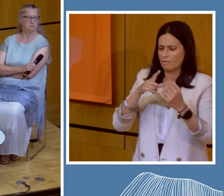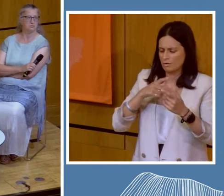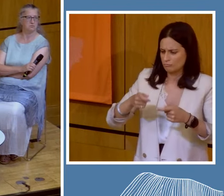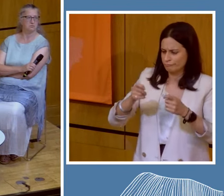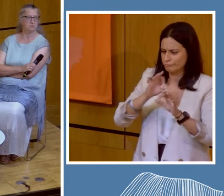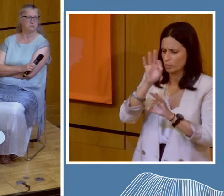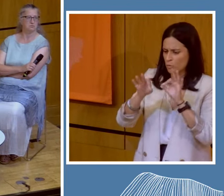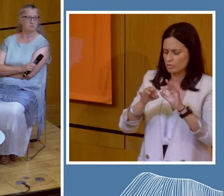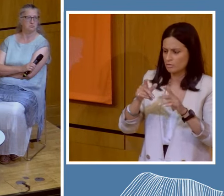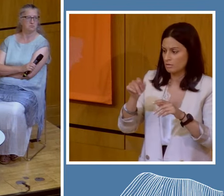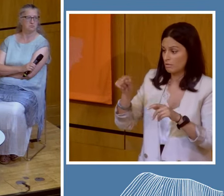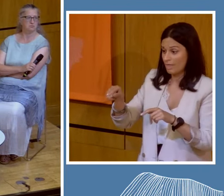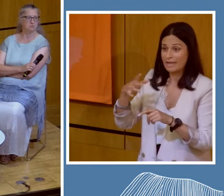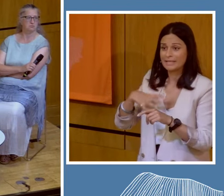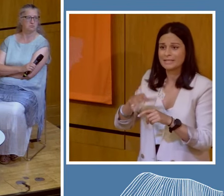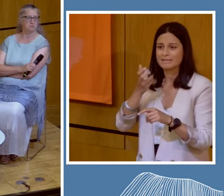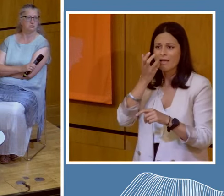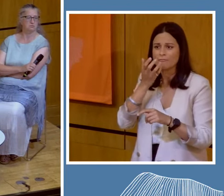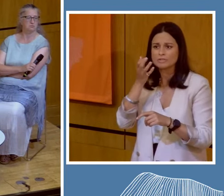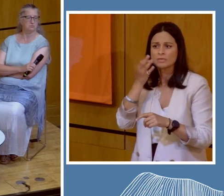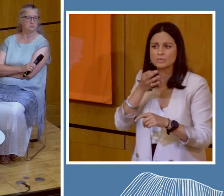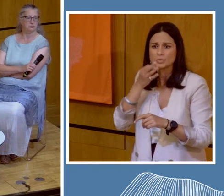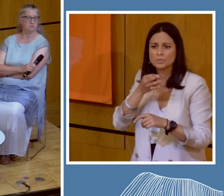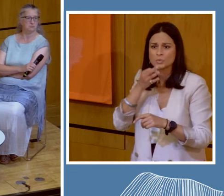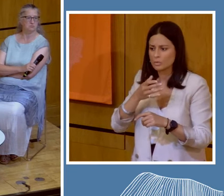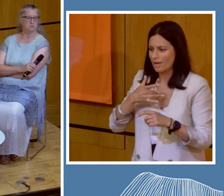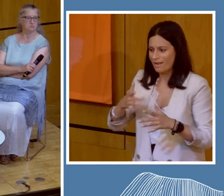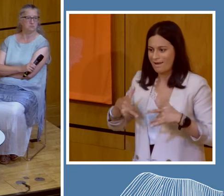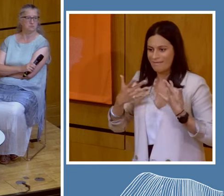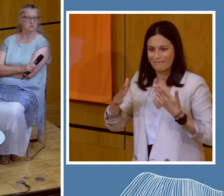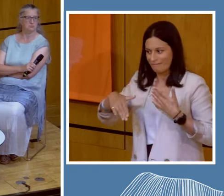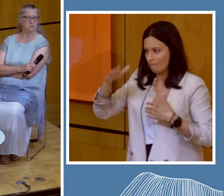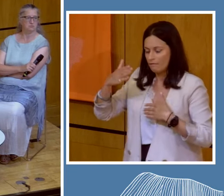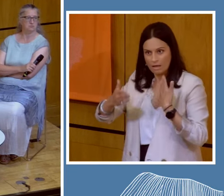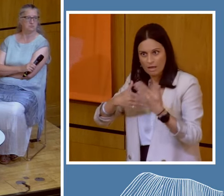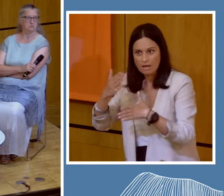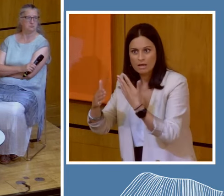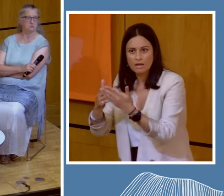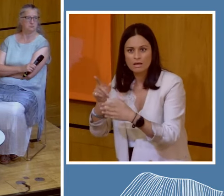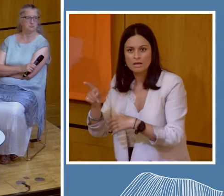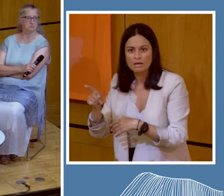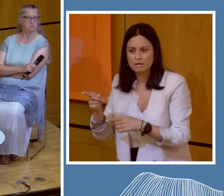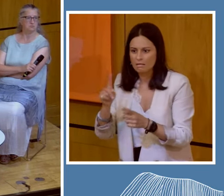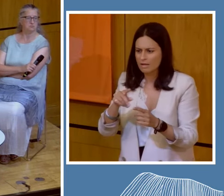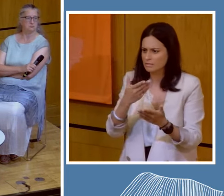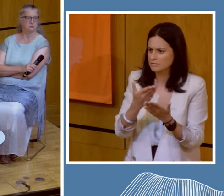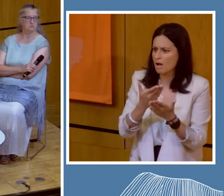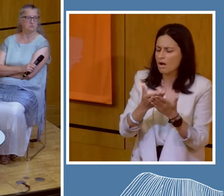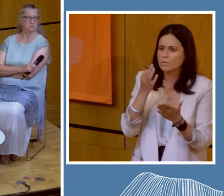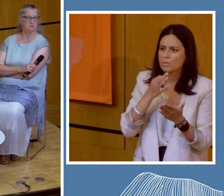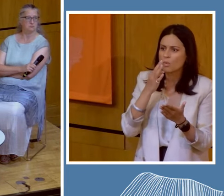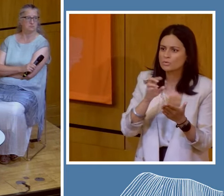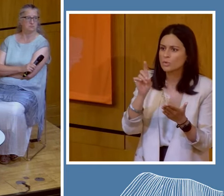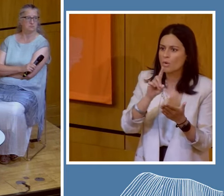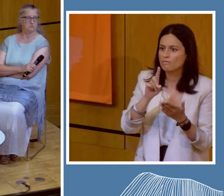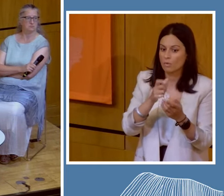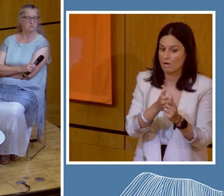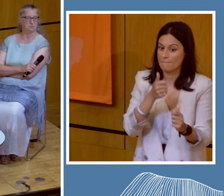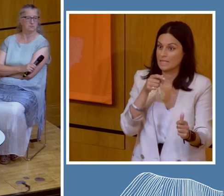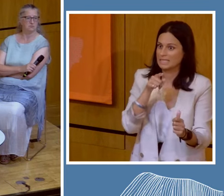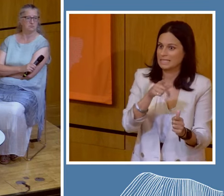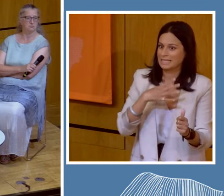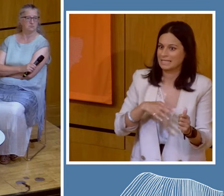for people for water for daily use, just to stay alive, and the demand for water for industry.